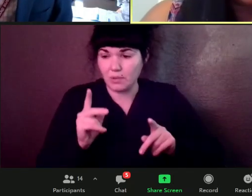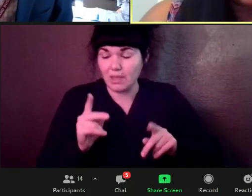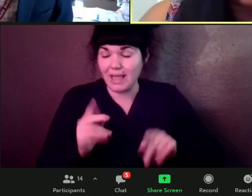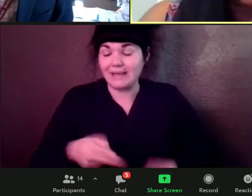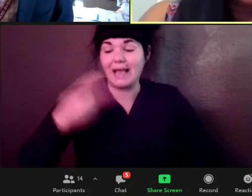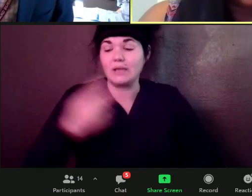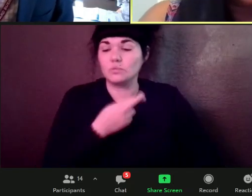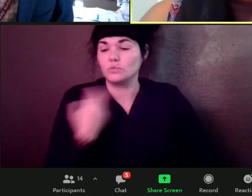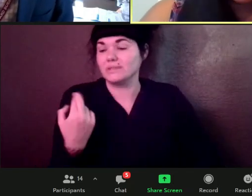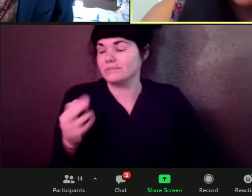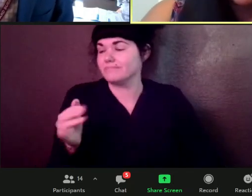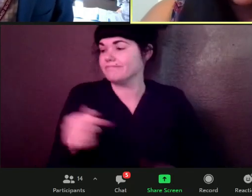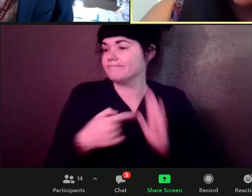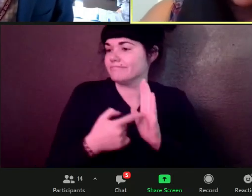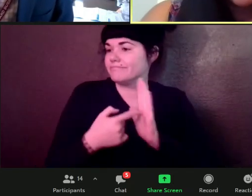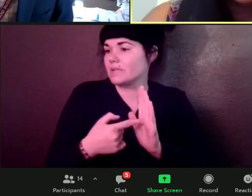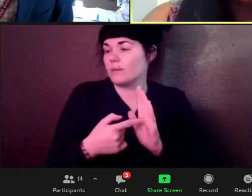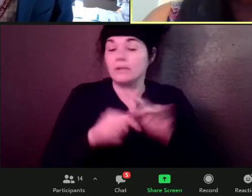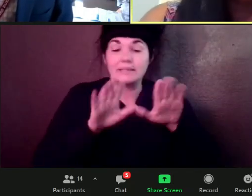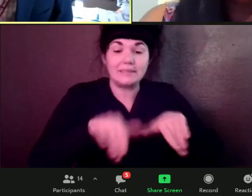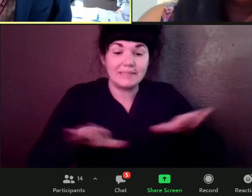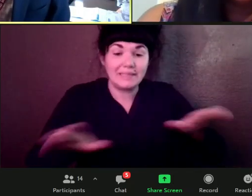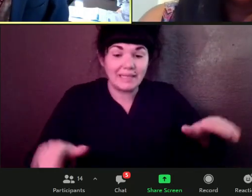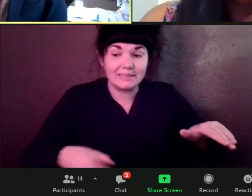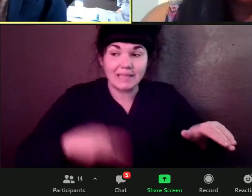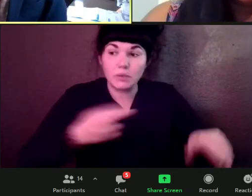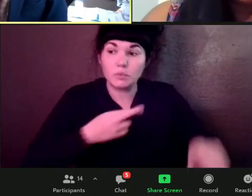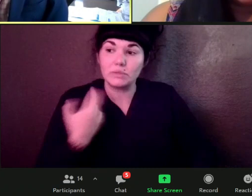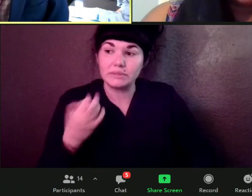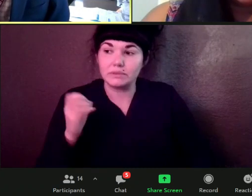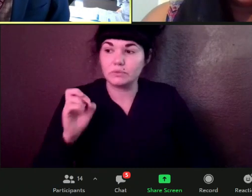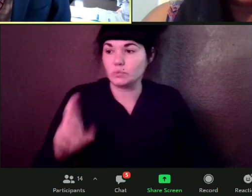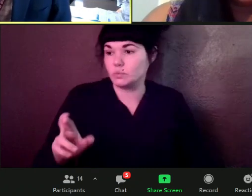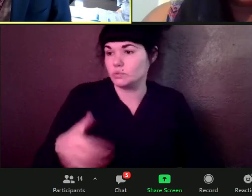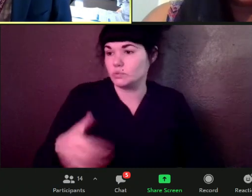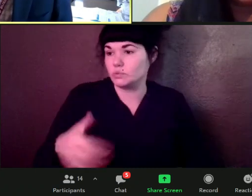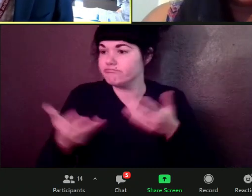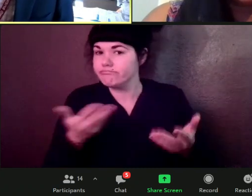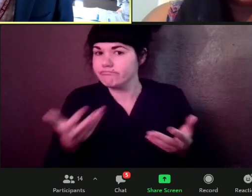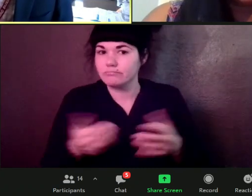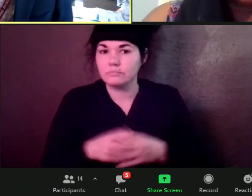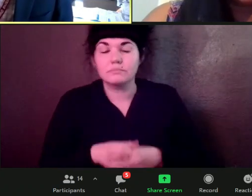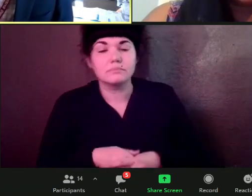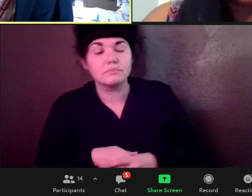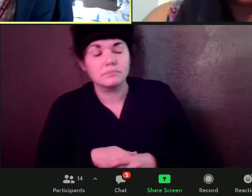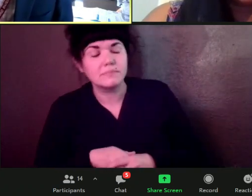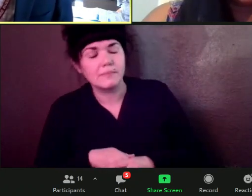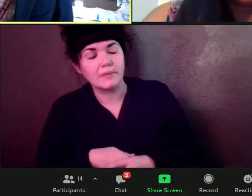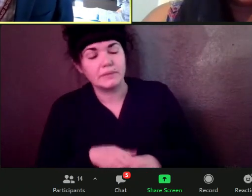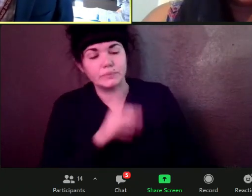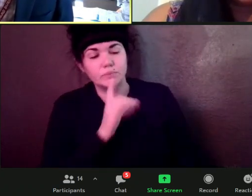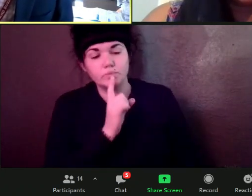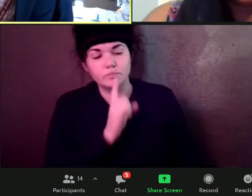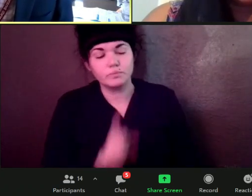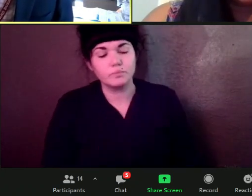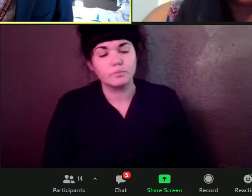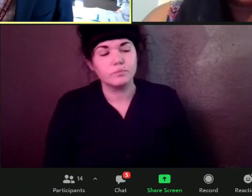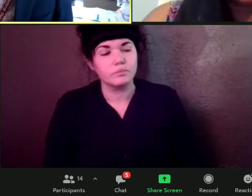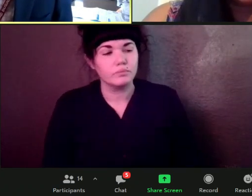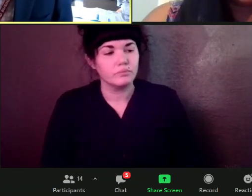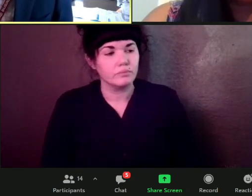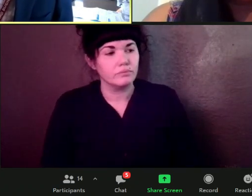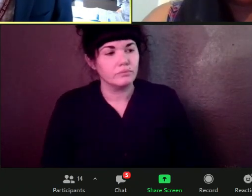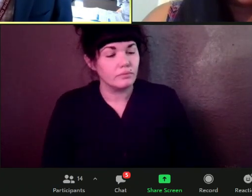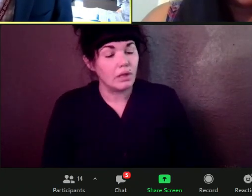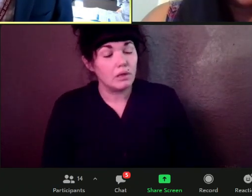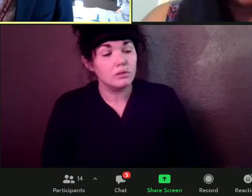what are other sort of risk factors, if you will? Yeah. So, um, uh, what we call, um, conditions that depress your immune